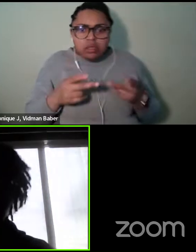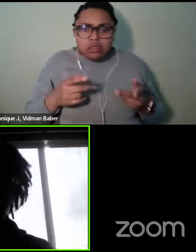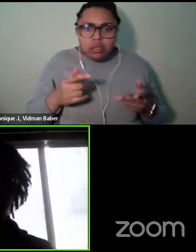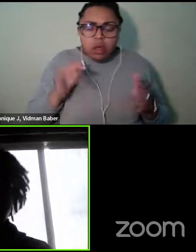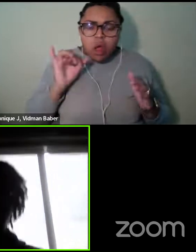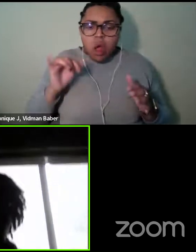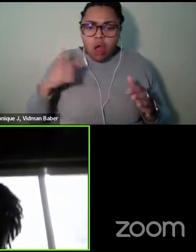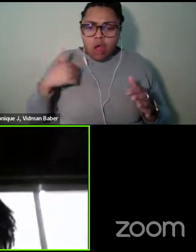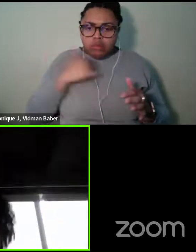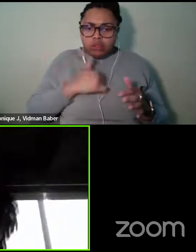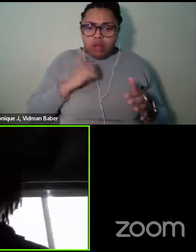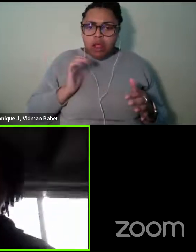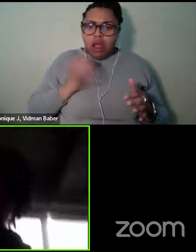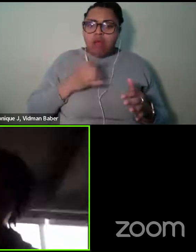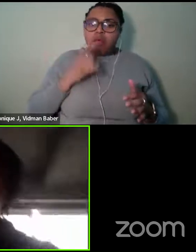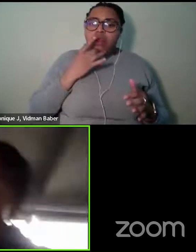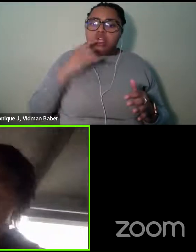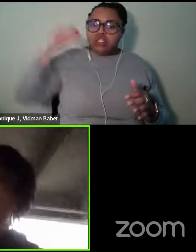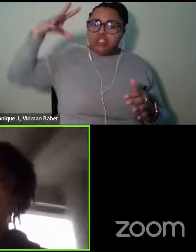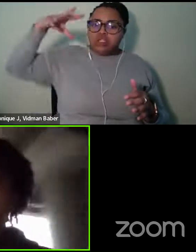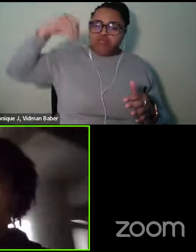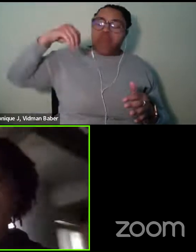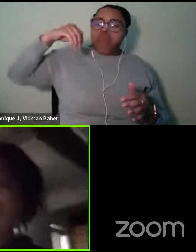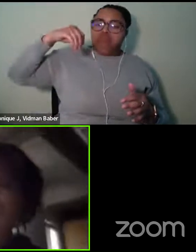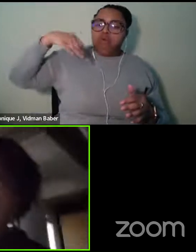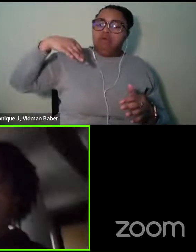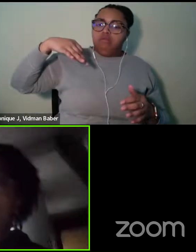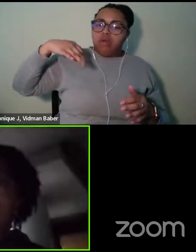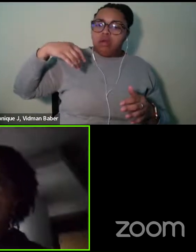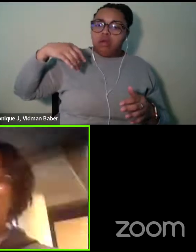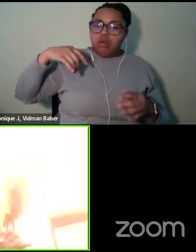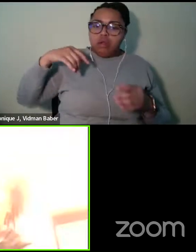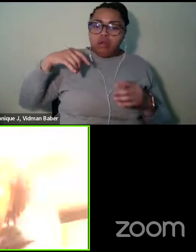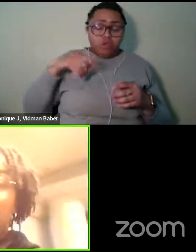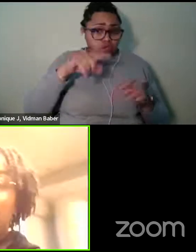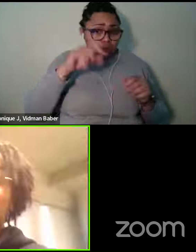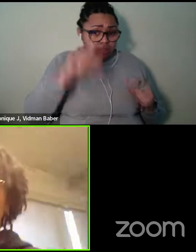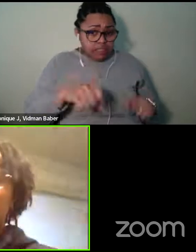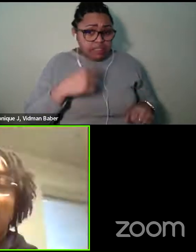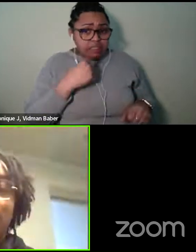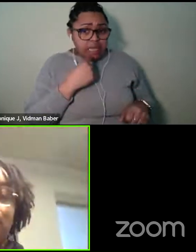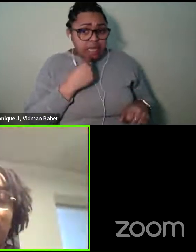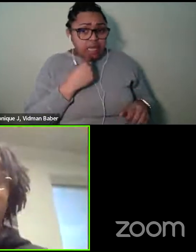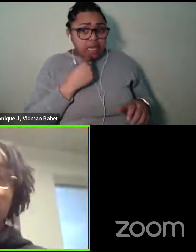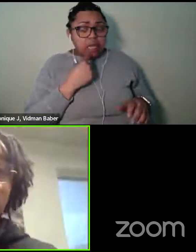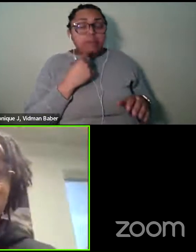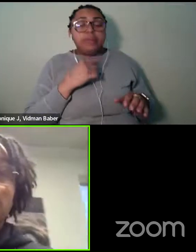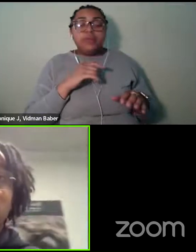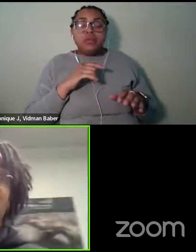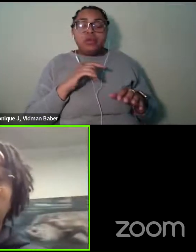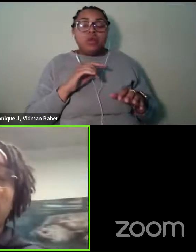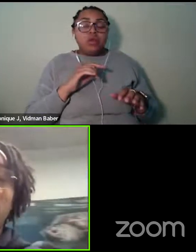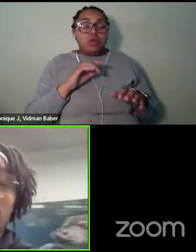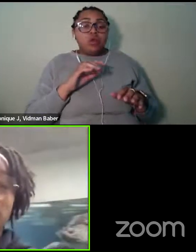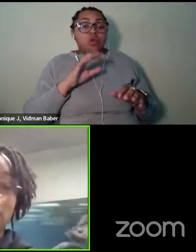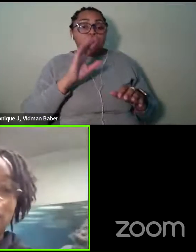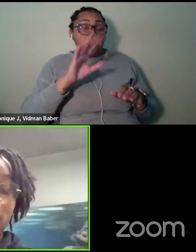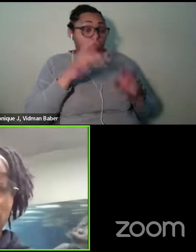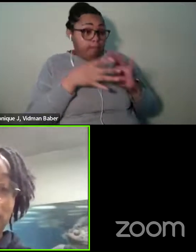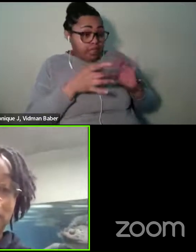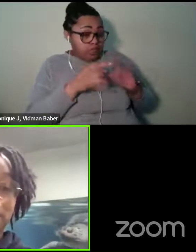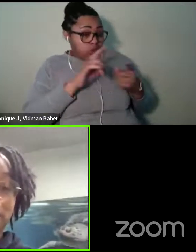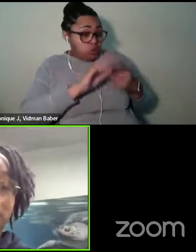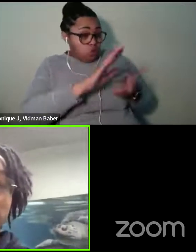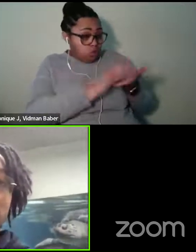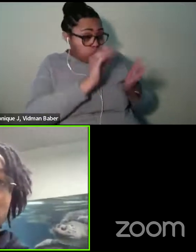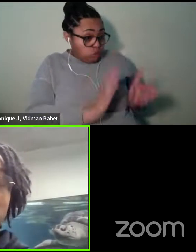We just had our lights go off. Where you can say your conservation message to your students, but, or to your children, but also,